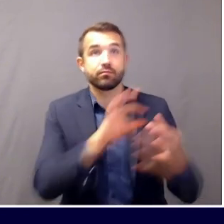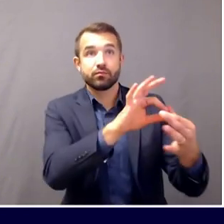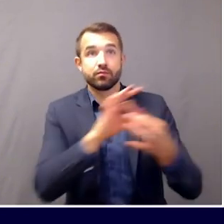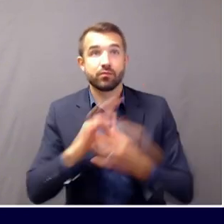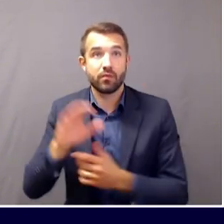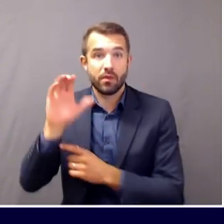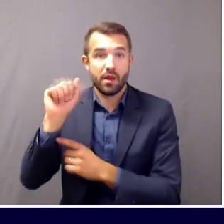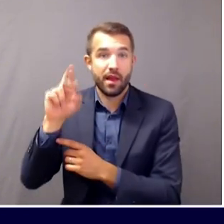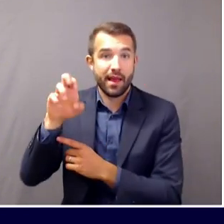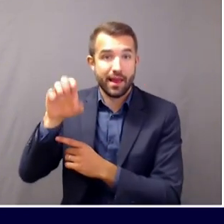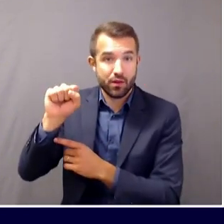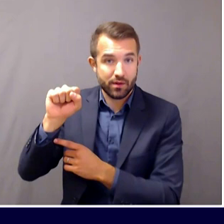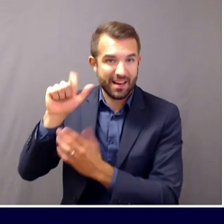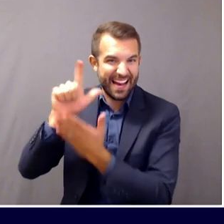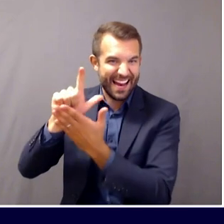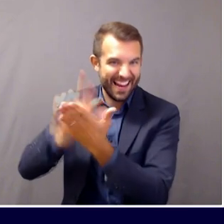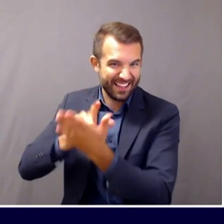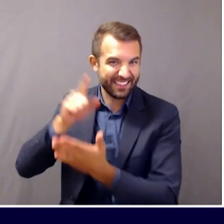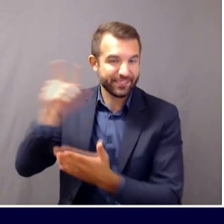as they implement these programs.